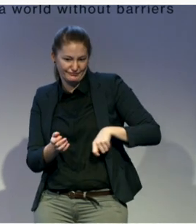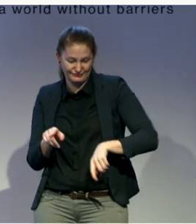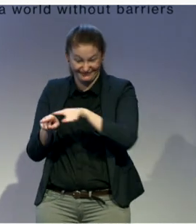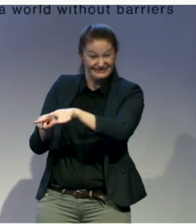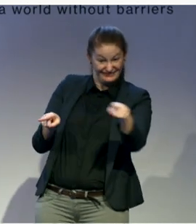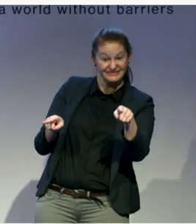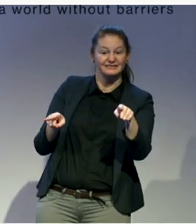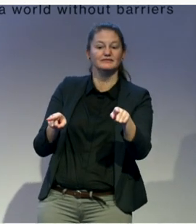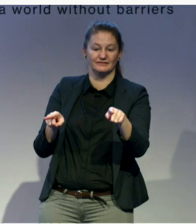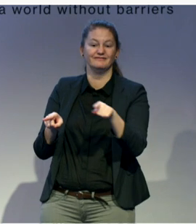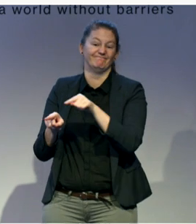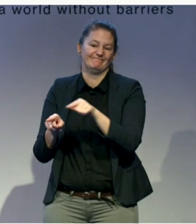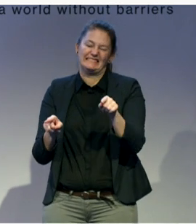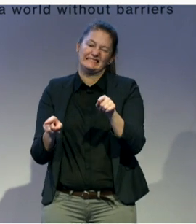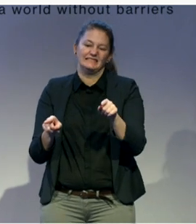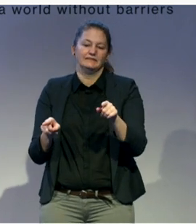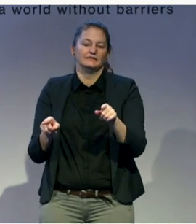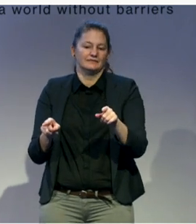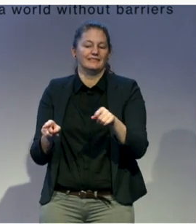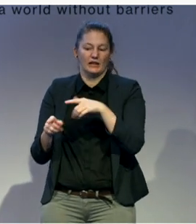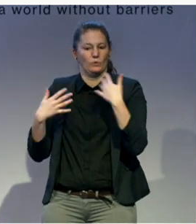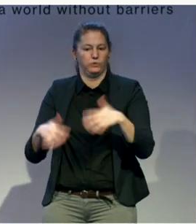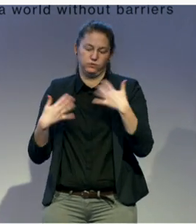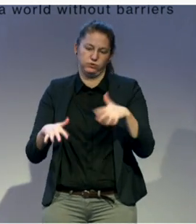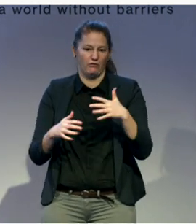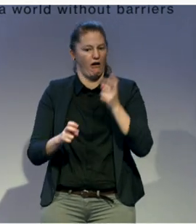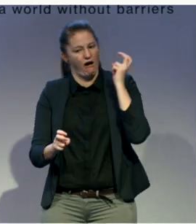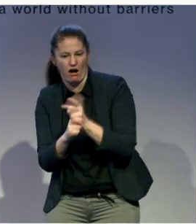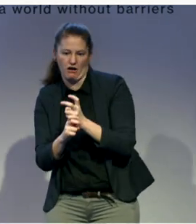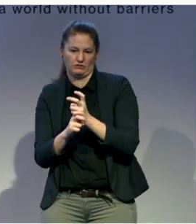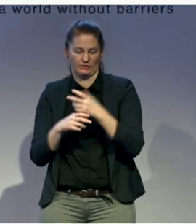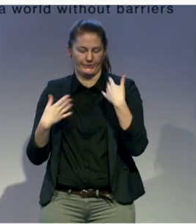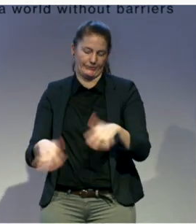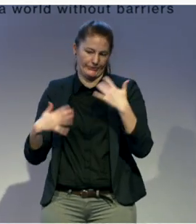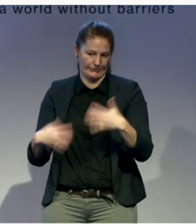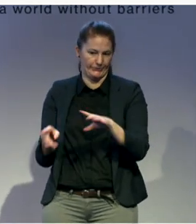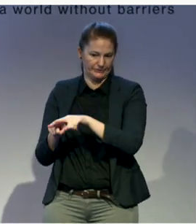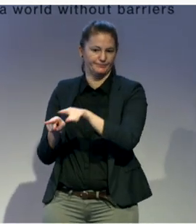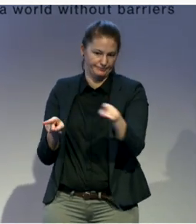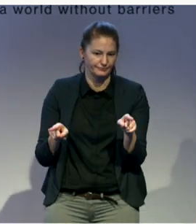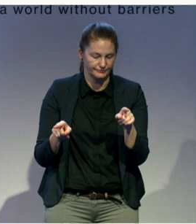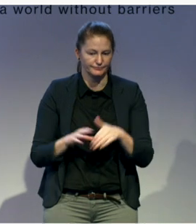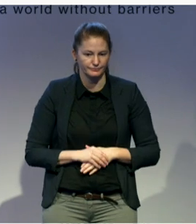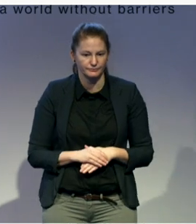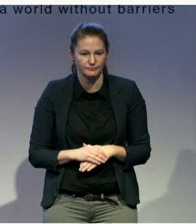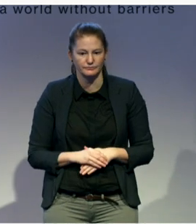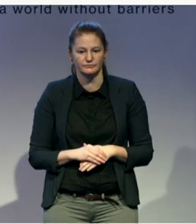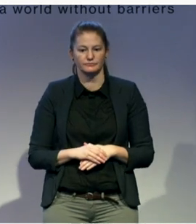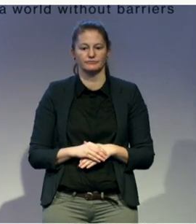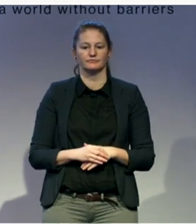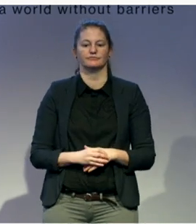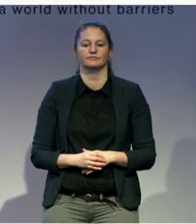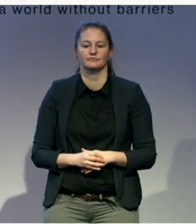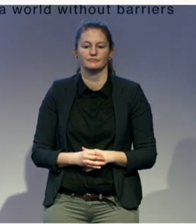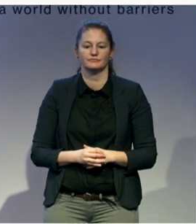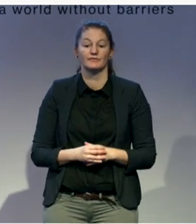turnout. However, there are many avenues that governments and organizations can pursue in order to improve political participation